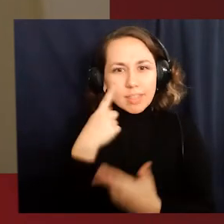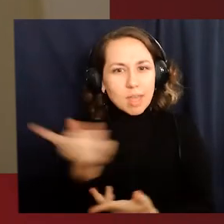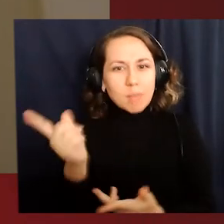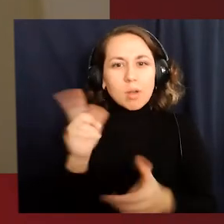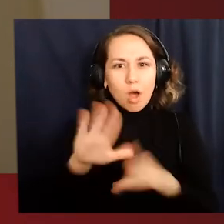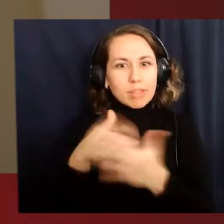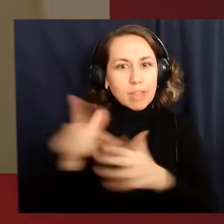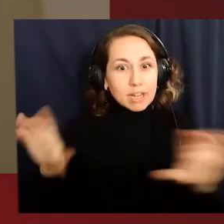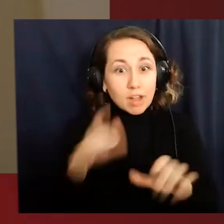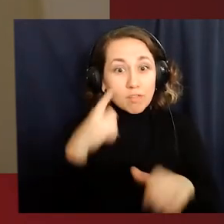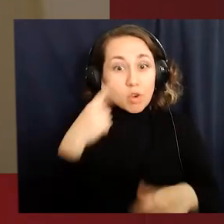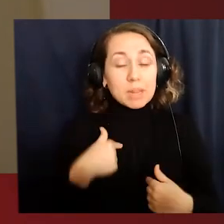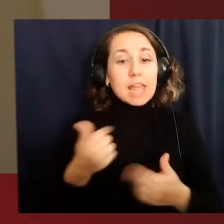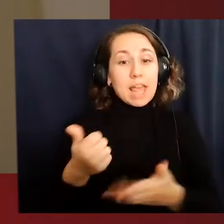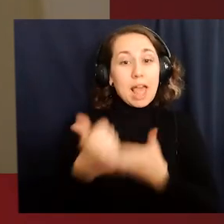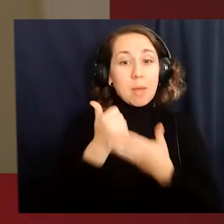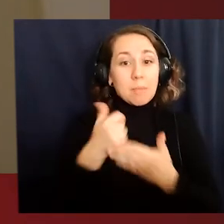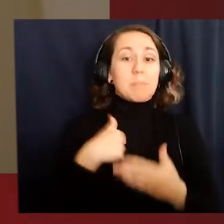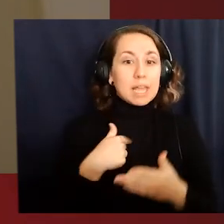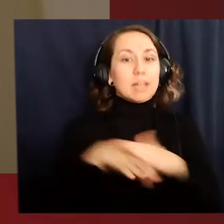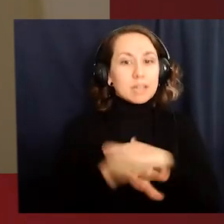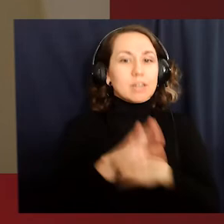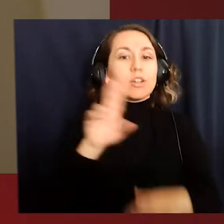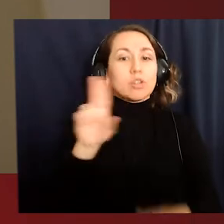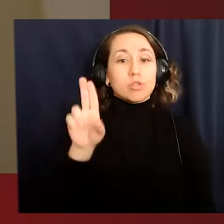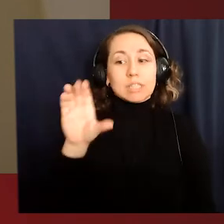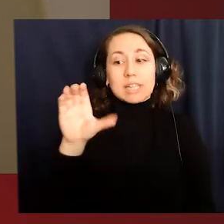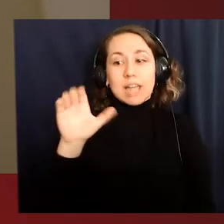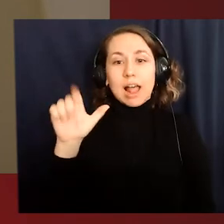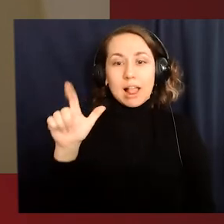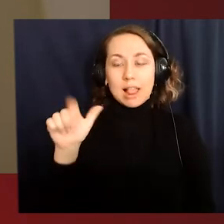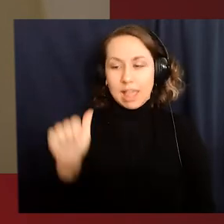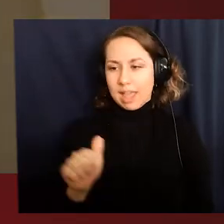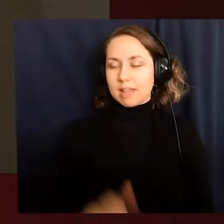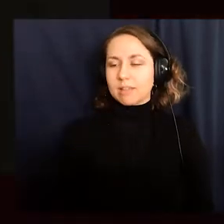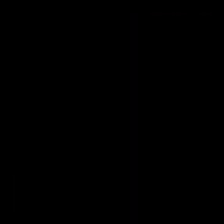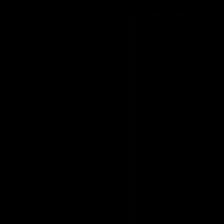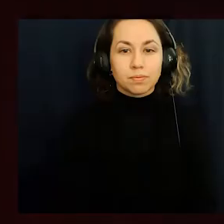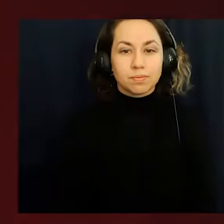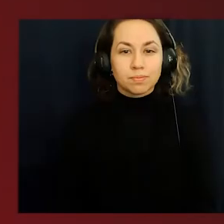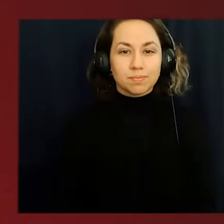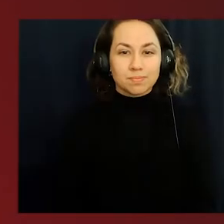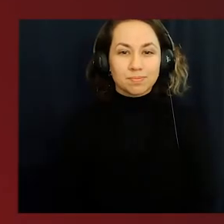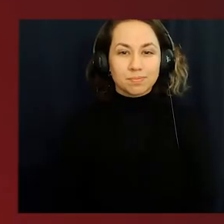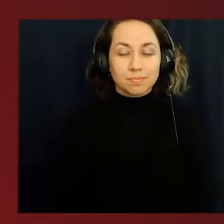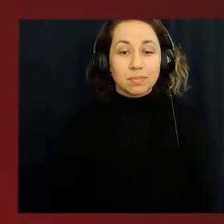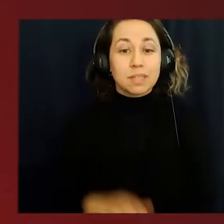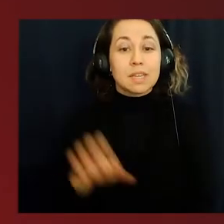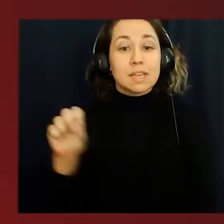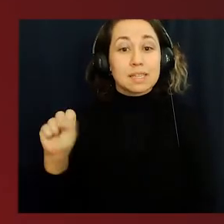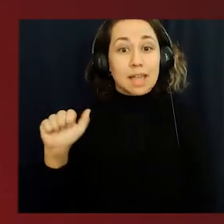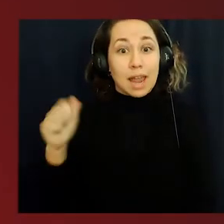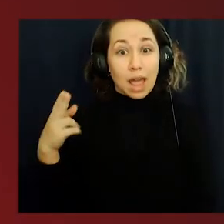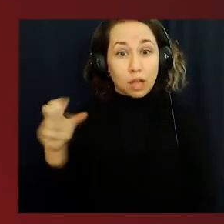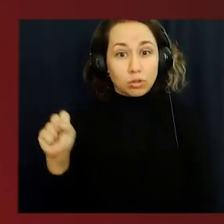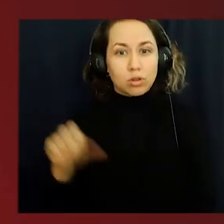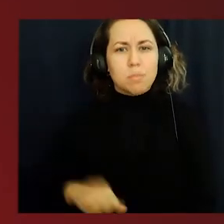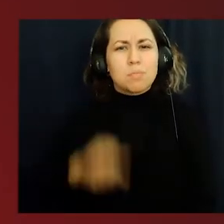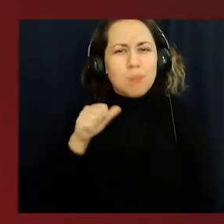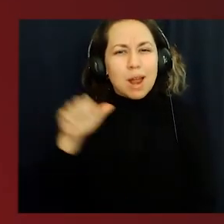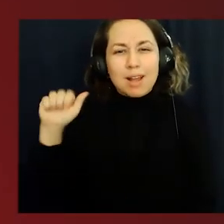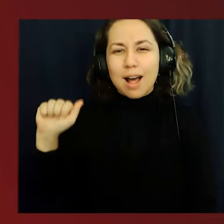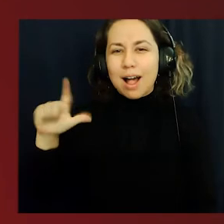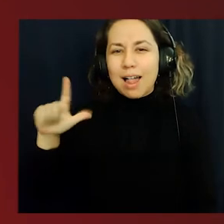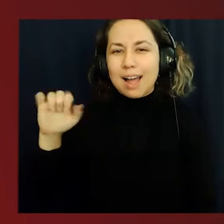So I would love to thank them for all they've done for me and for helping me get into UCLA. Santa Ana High School is so proud of